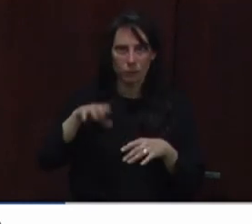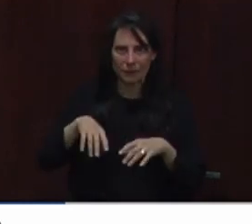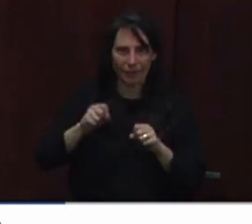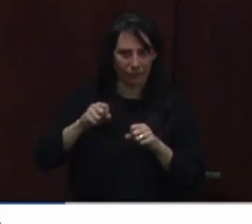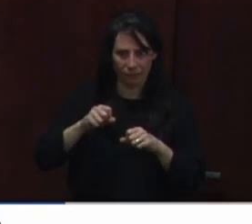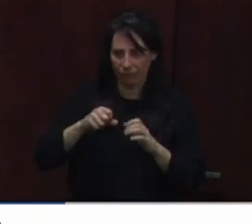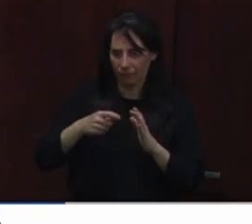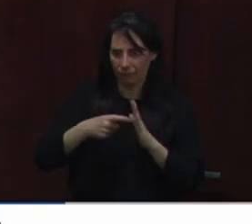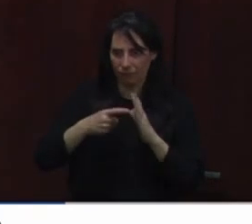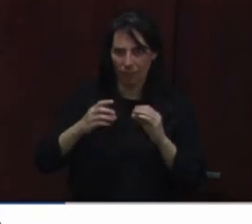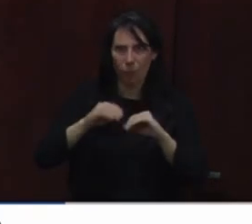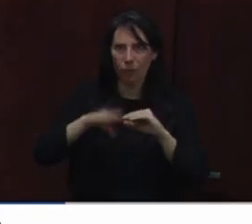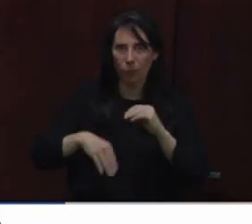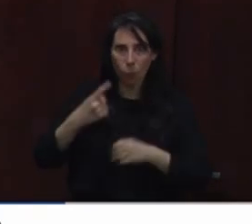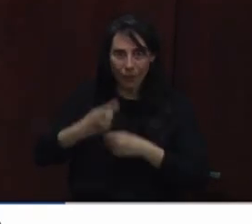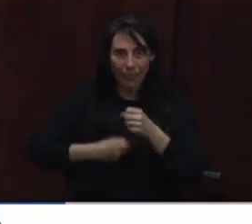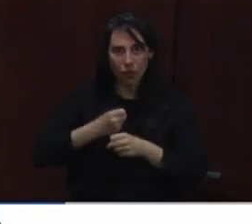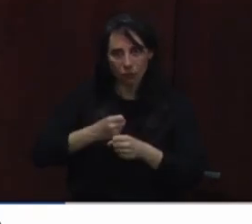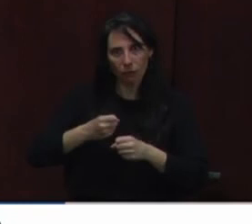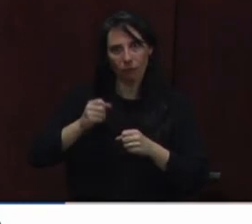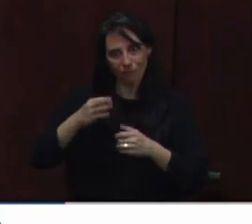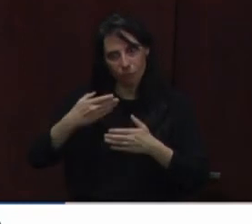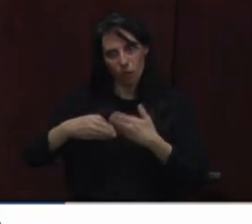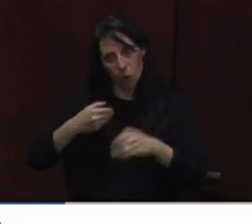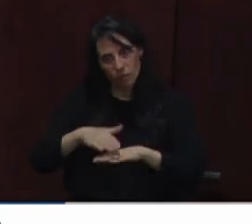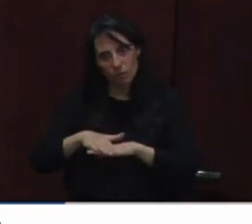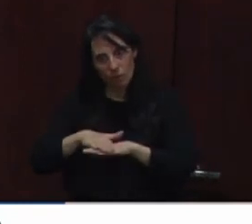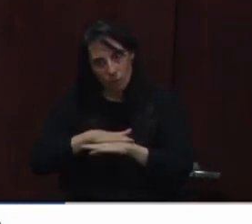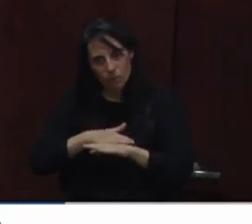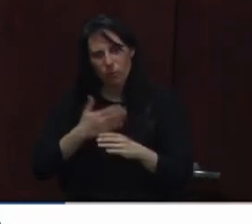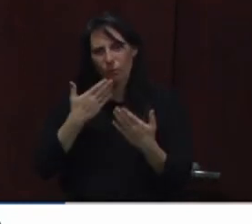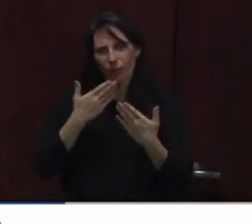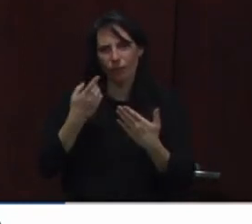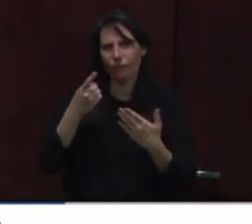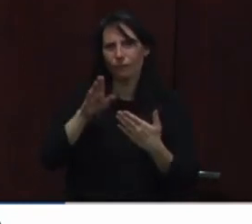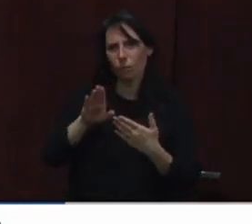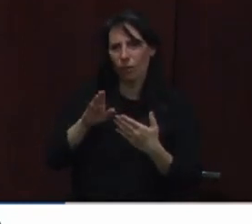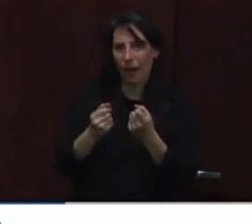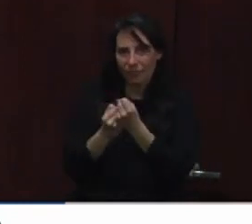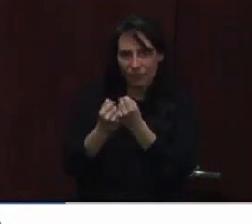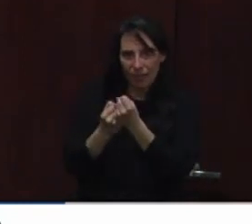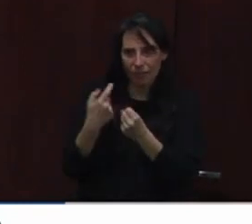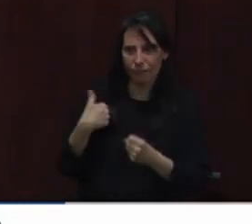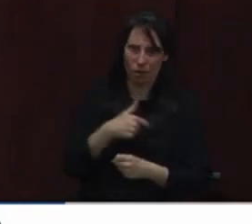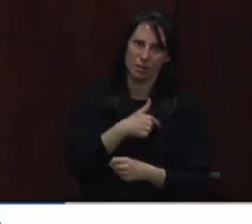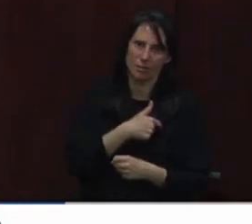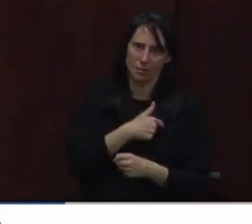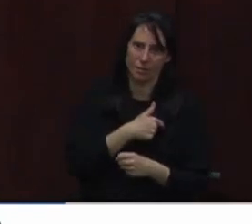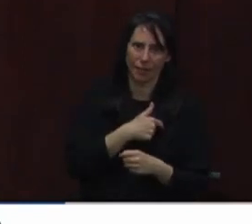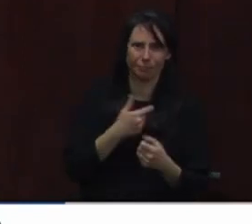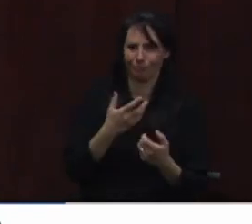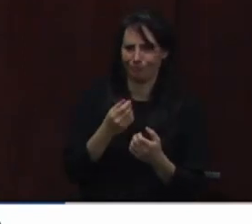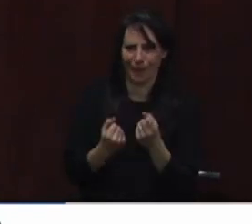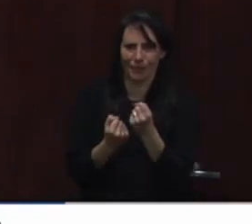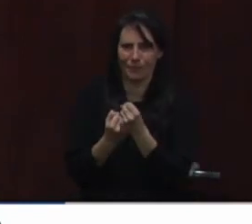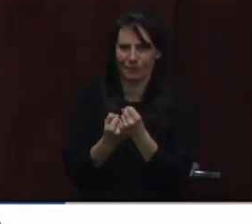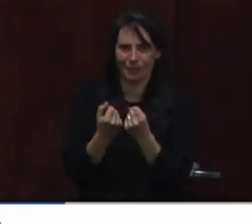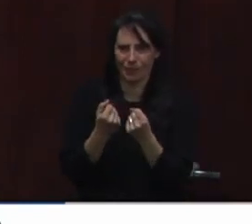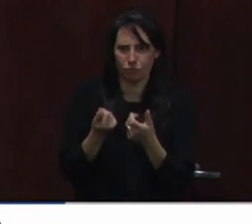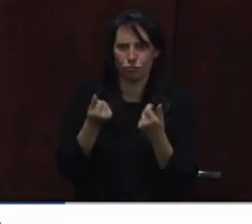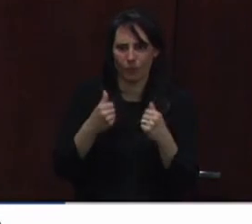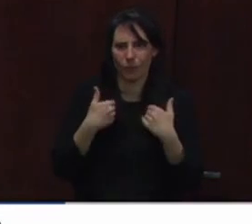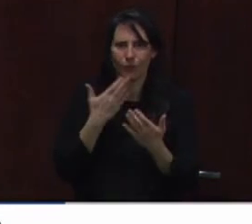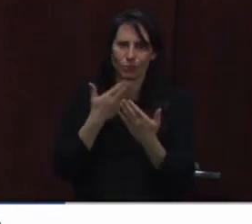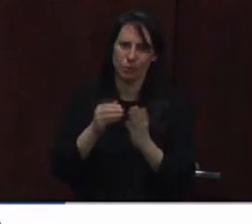or more than that so thank you for your advocacy for you know for that on behalf of our community and just for good policy for the whole state and